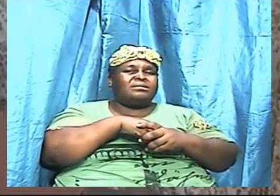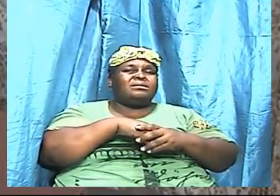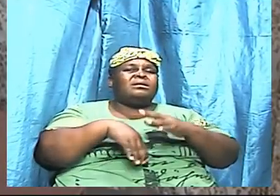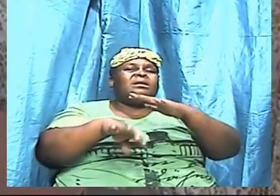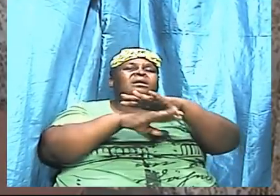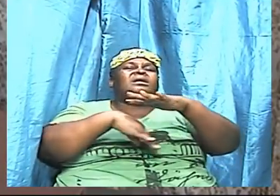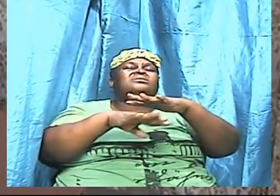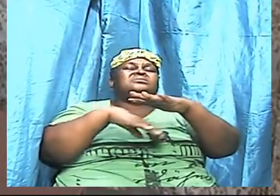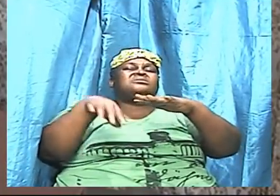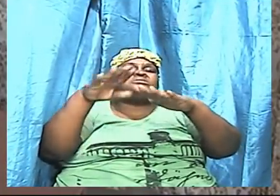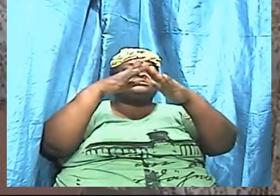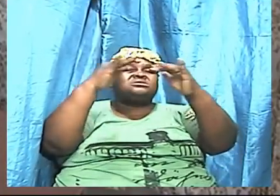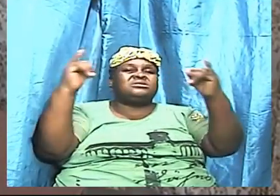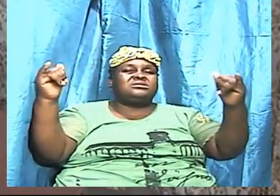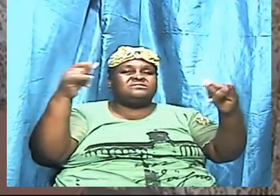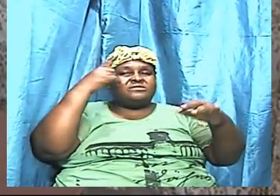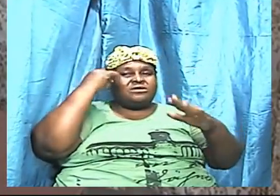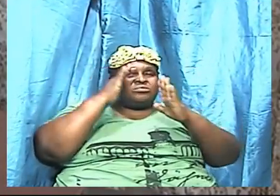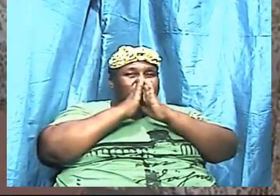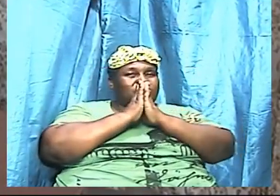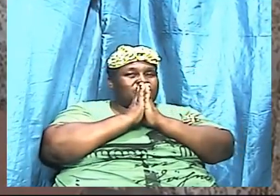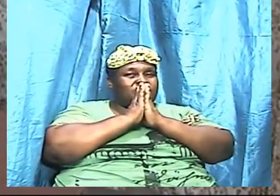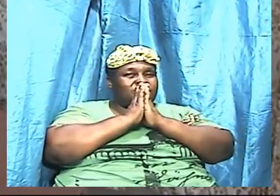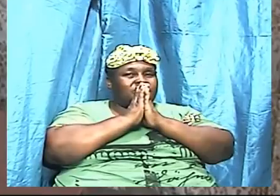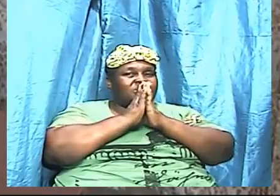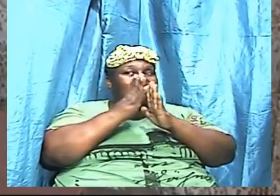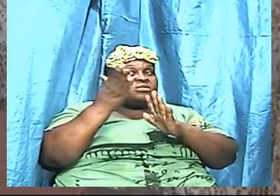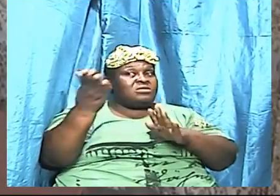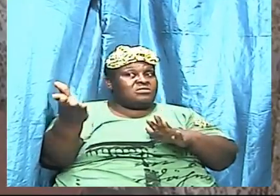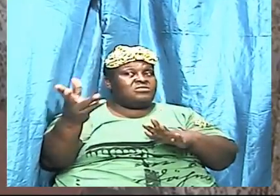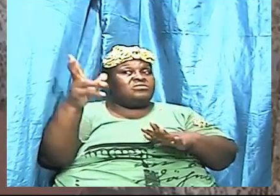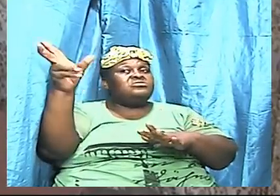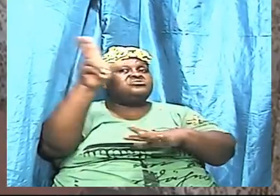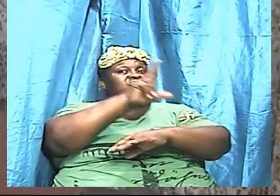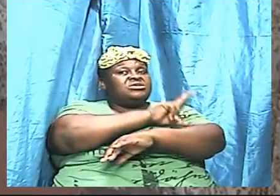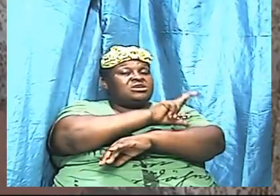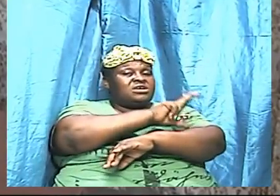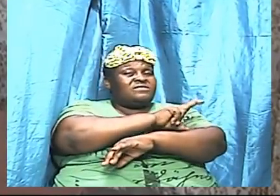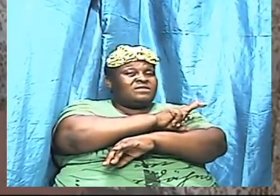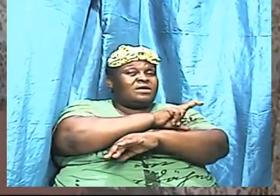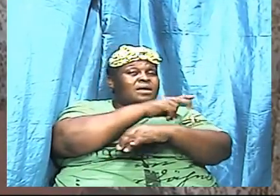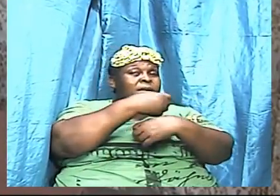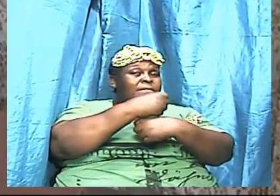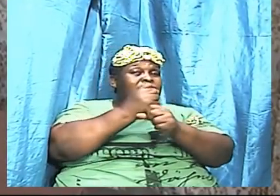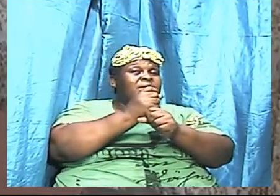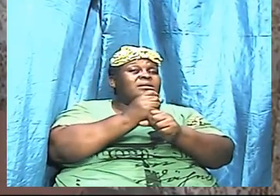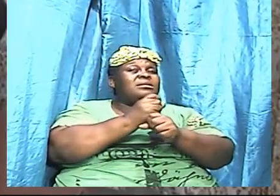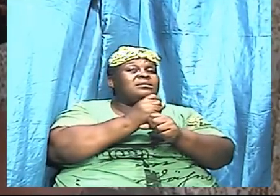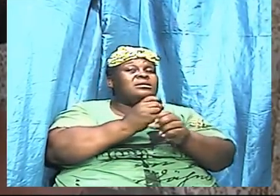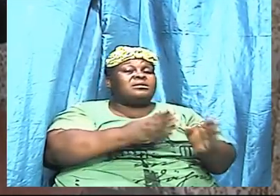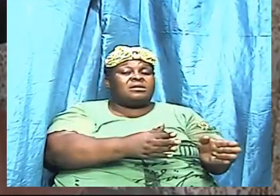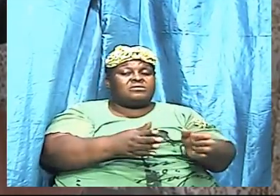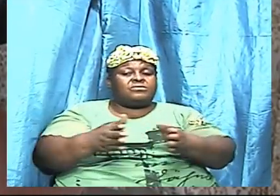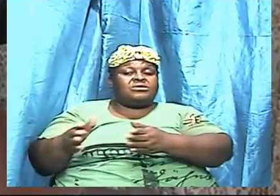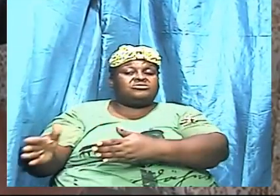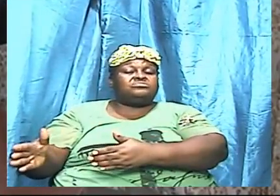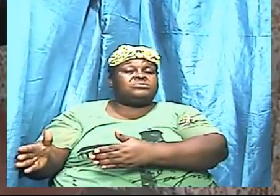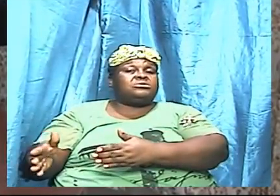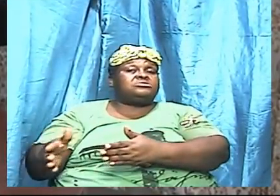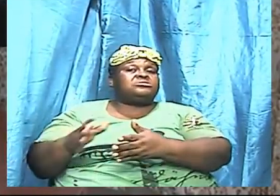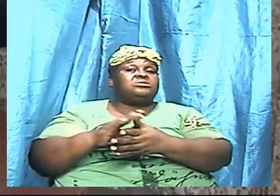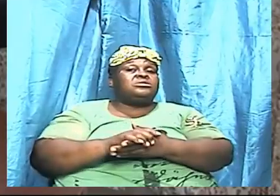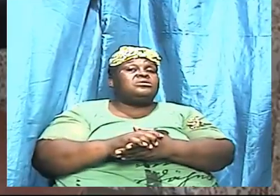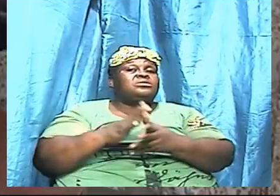for prayer those three evenings we are making arrangements because we want us to be